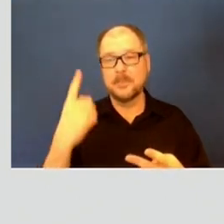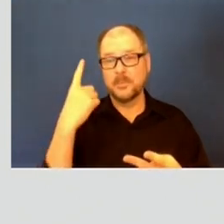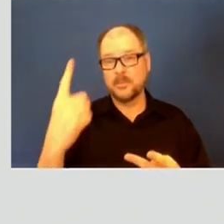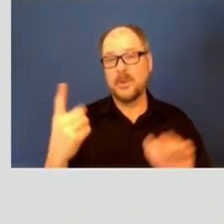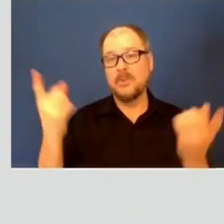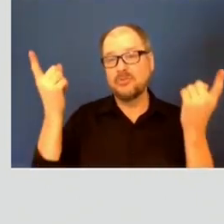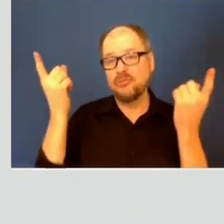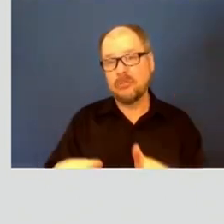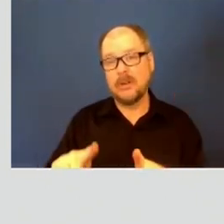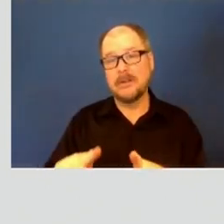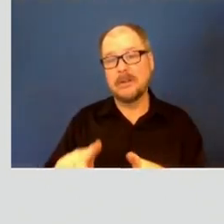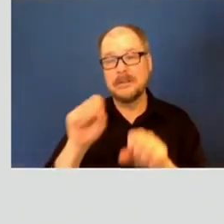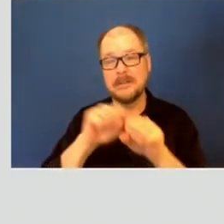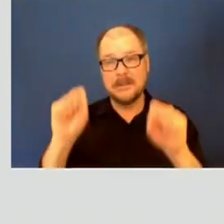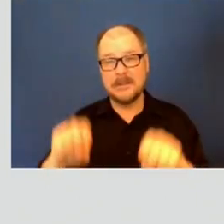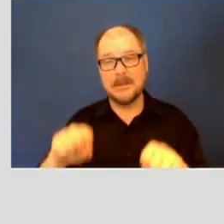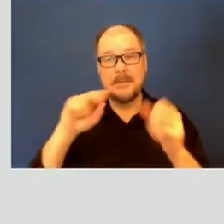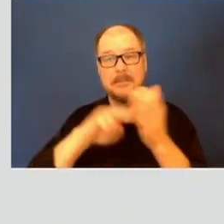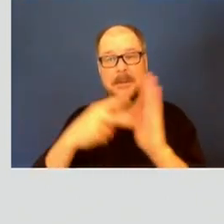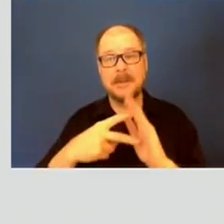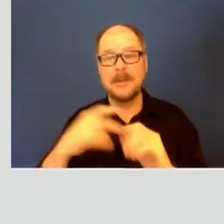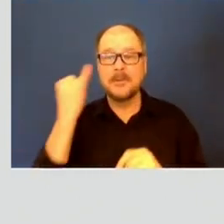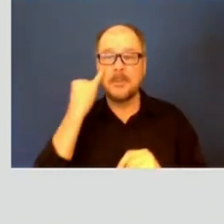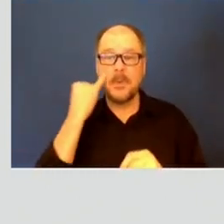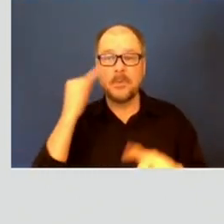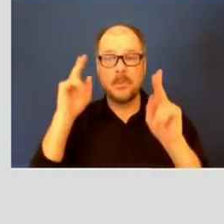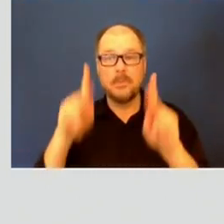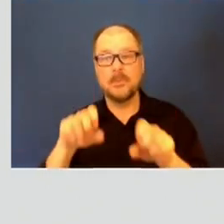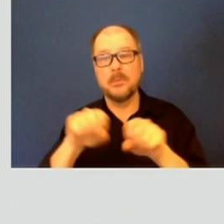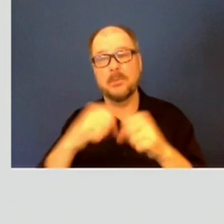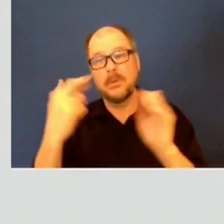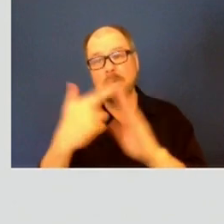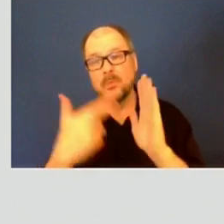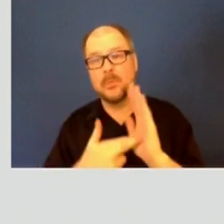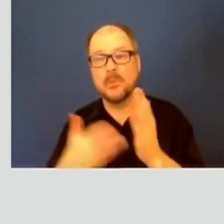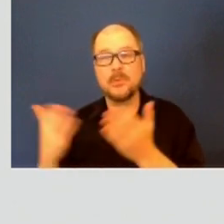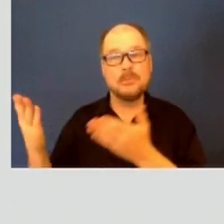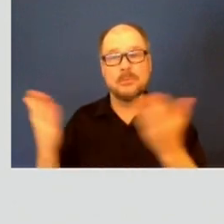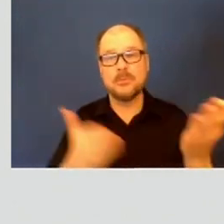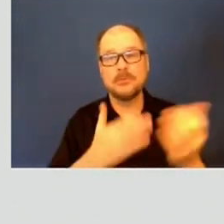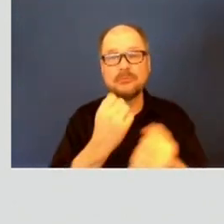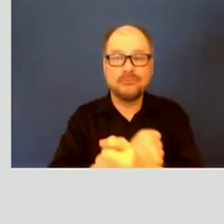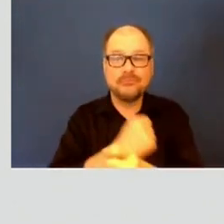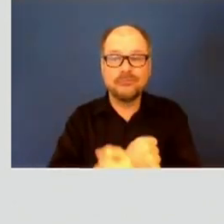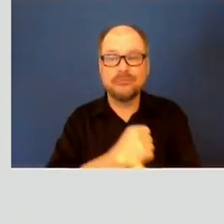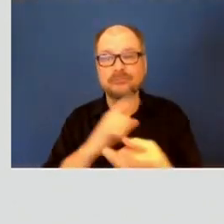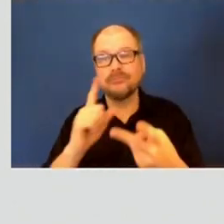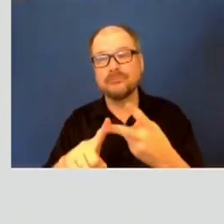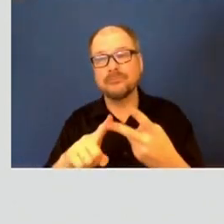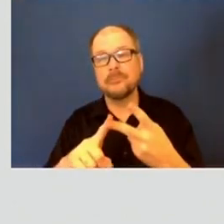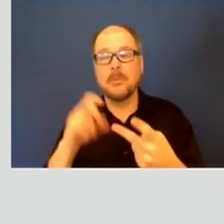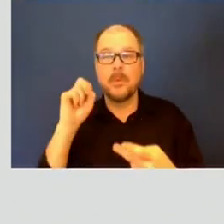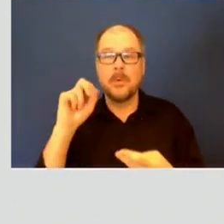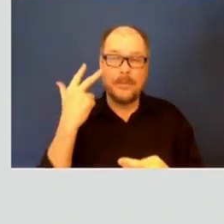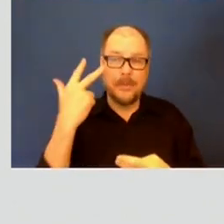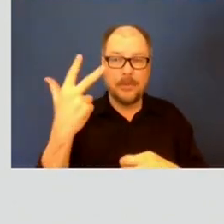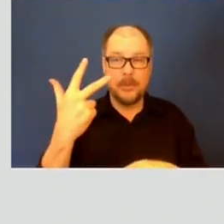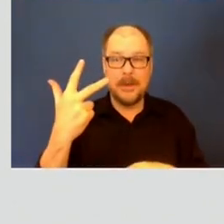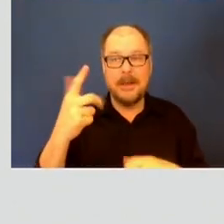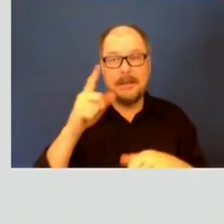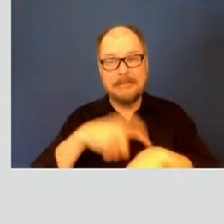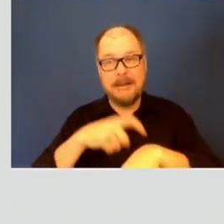in order if they, you know, bring a substance in or aren't in by 9 o'clock? I mean, is it a three-strike system or a one-strike?